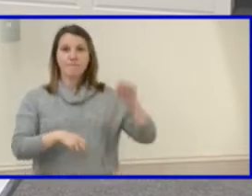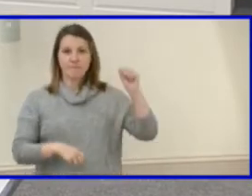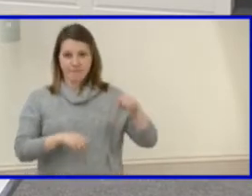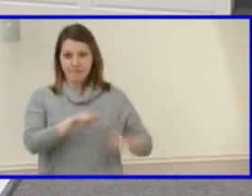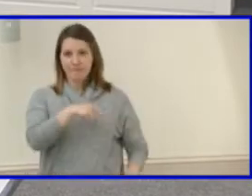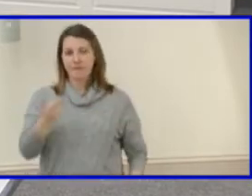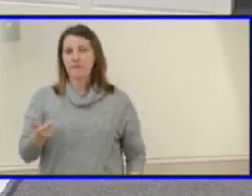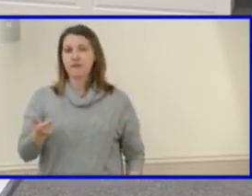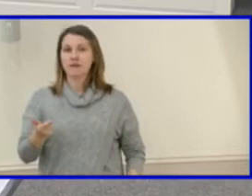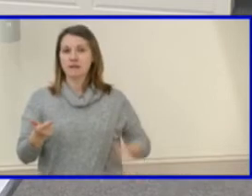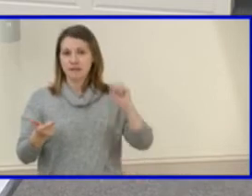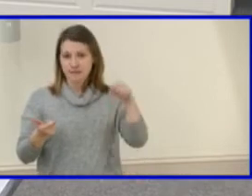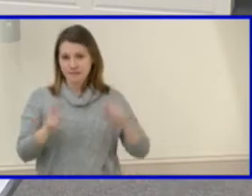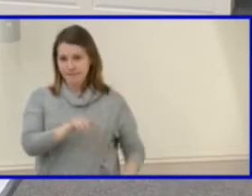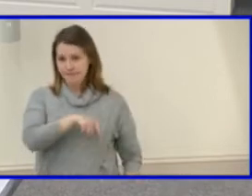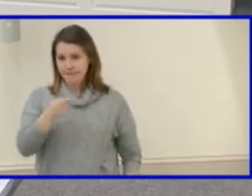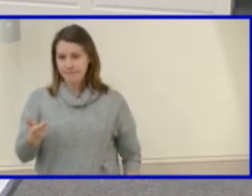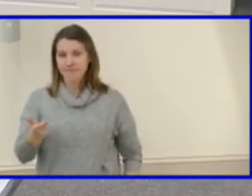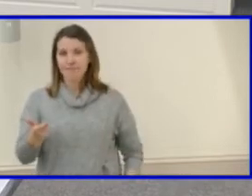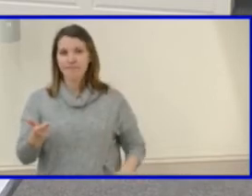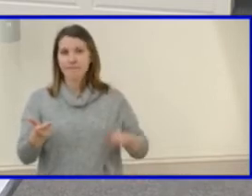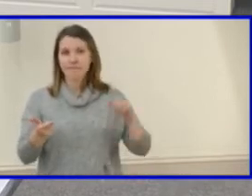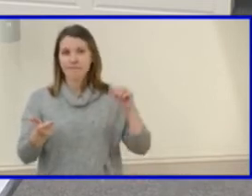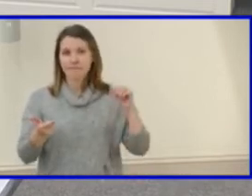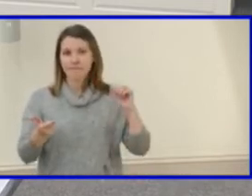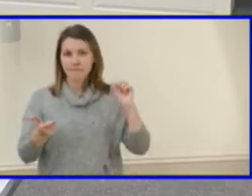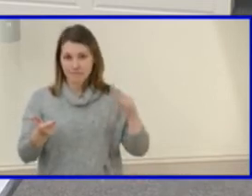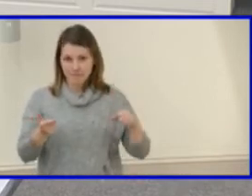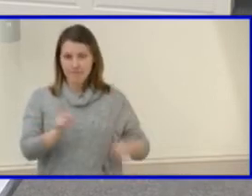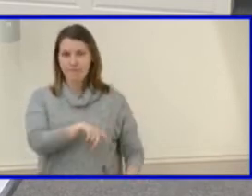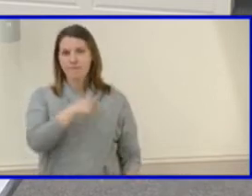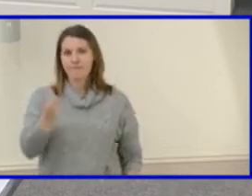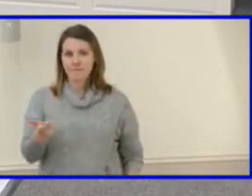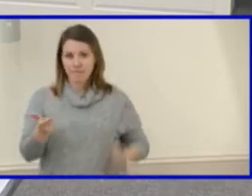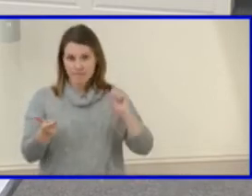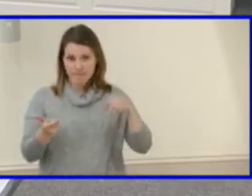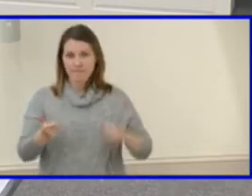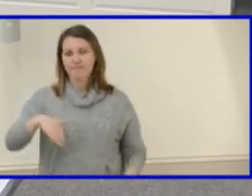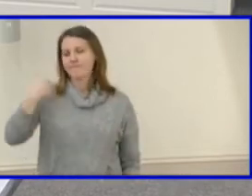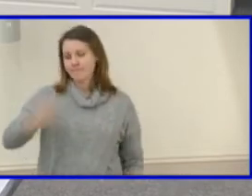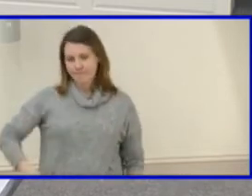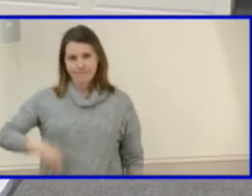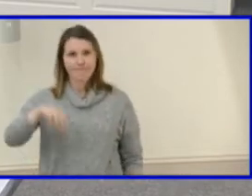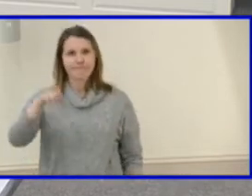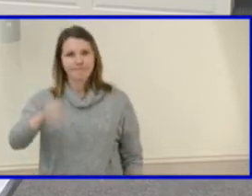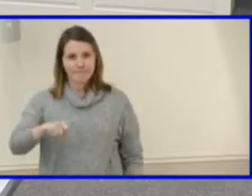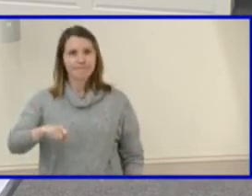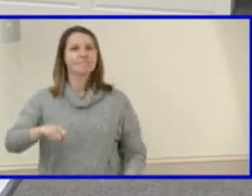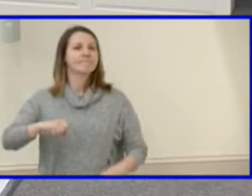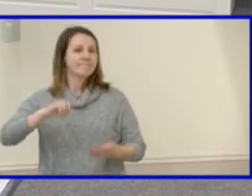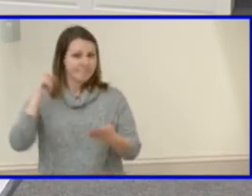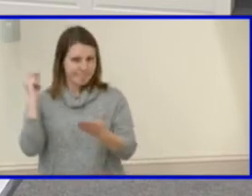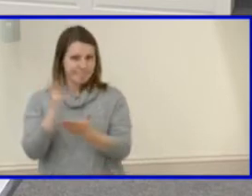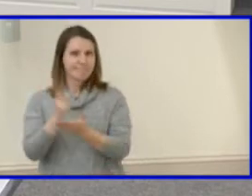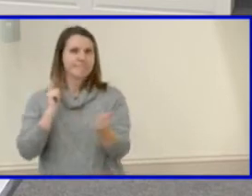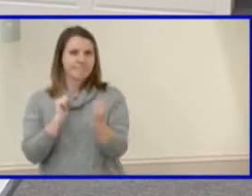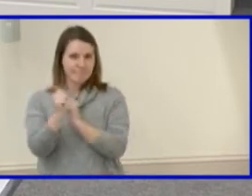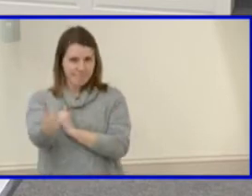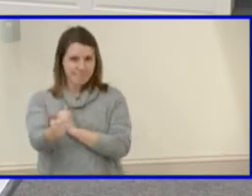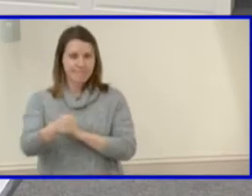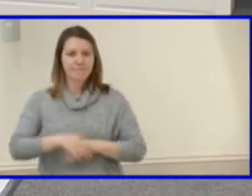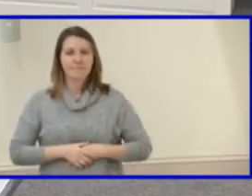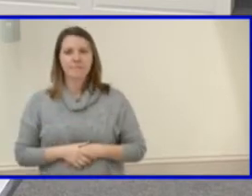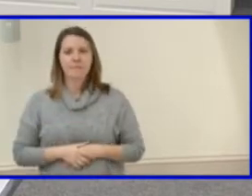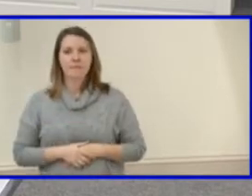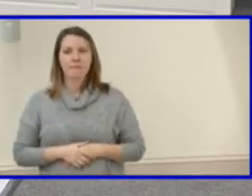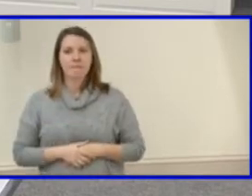Aye. Ms. Kinsella. Aye. Ms. Ogburn. Aye. Ms. Shea. Aye. And I vote aye, ayes have it. The policy has been approved.